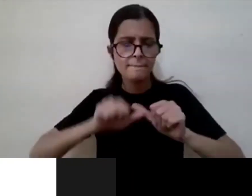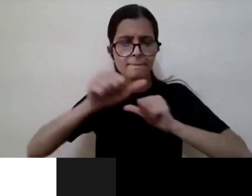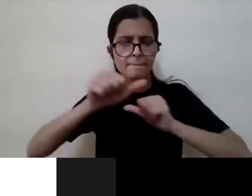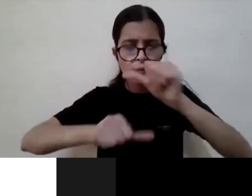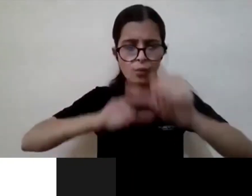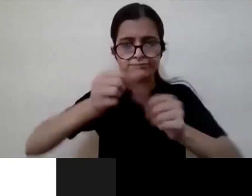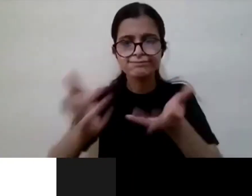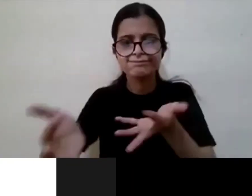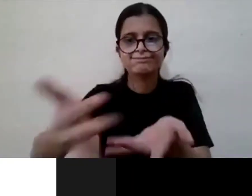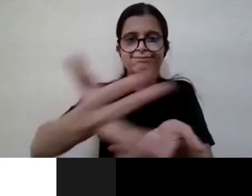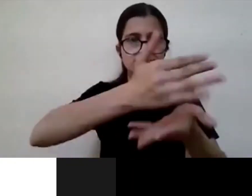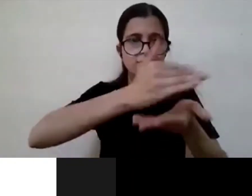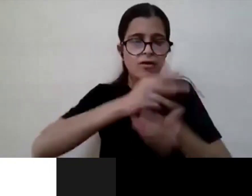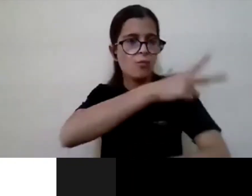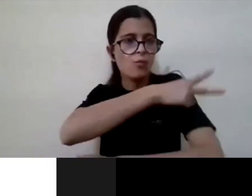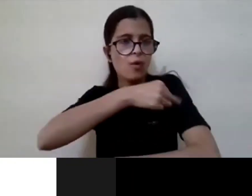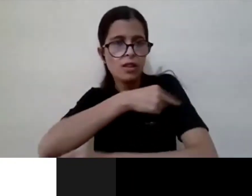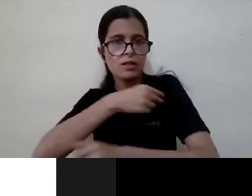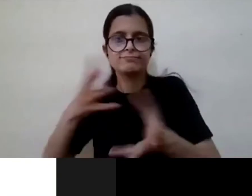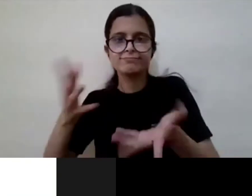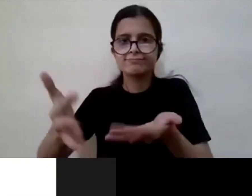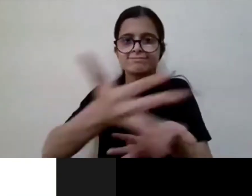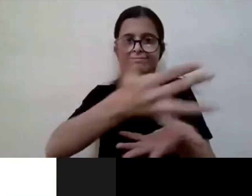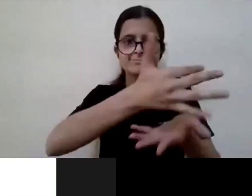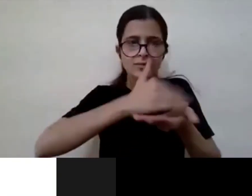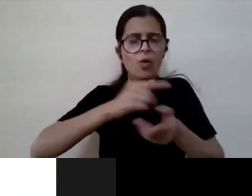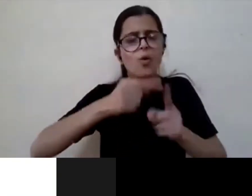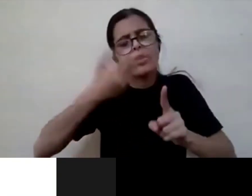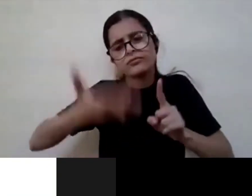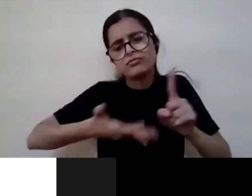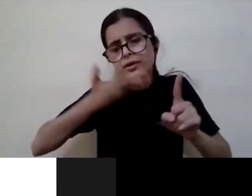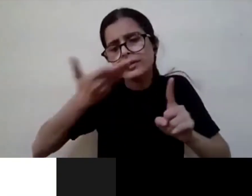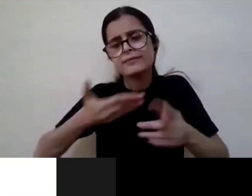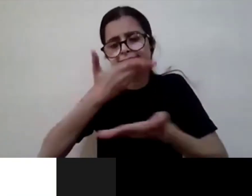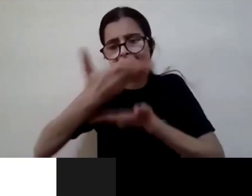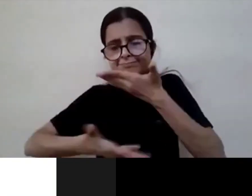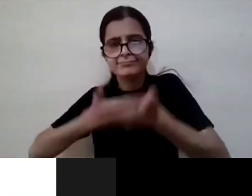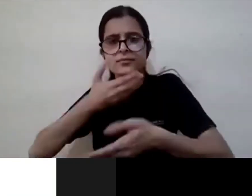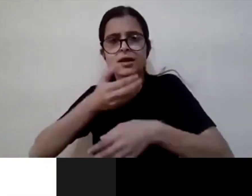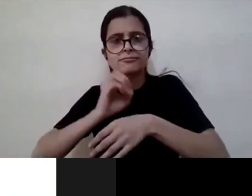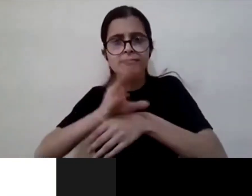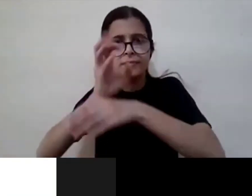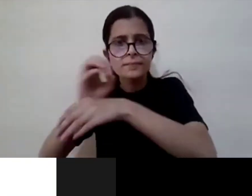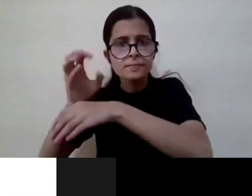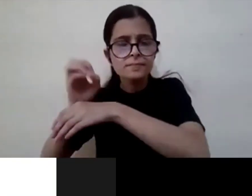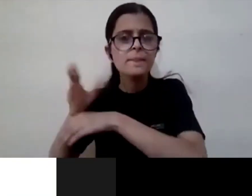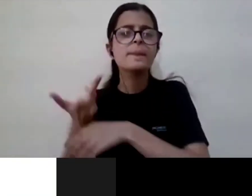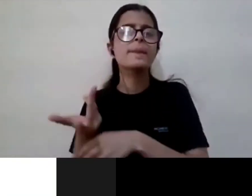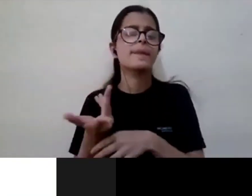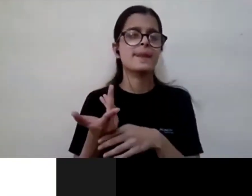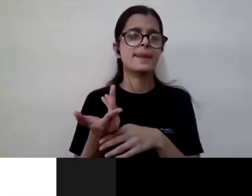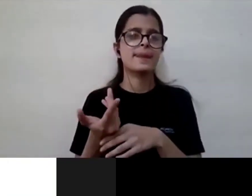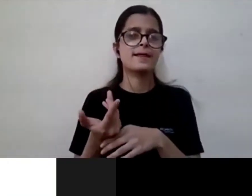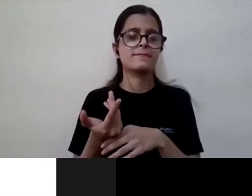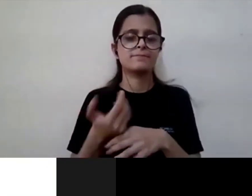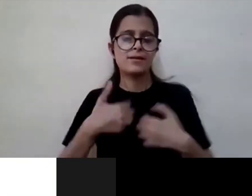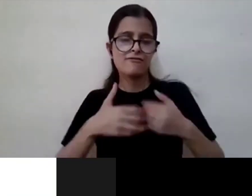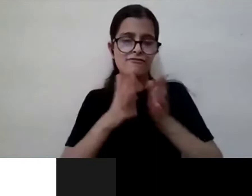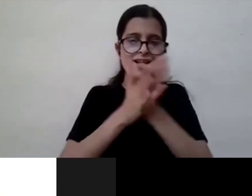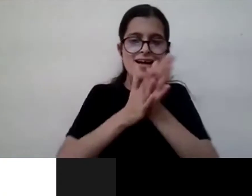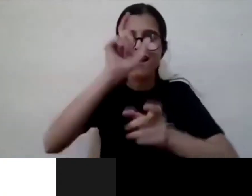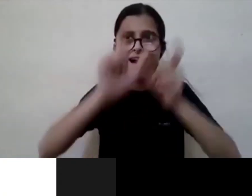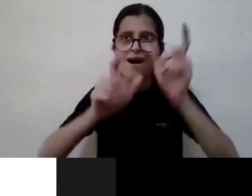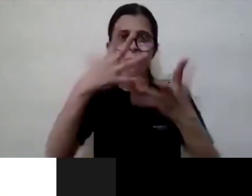you are collecting the volunteers or rather training uh the the um willing persons